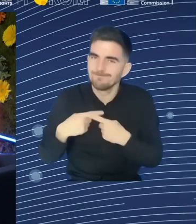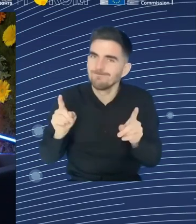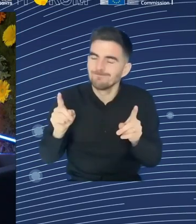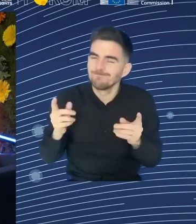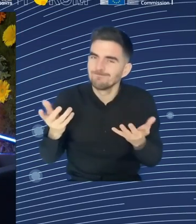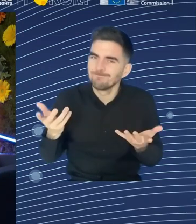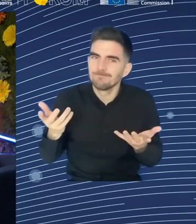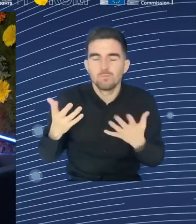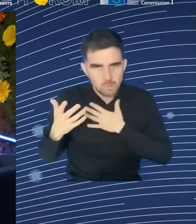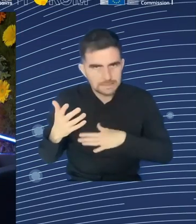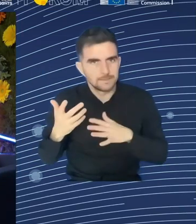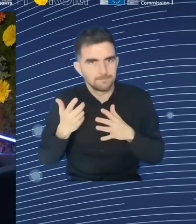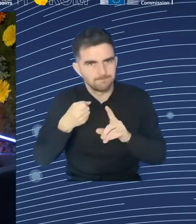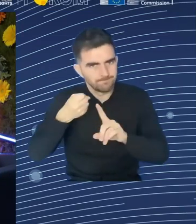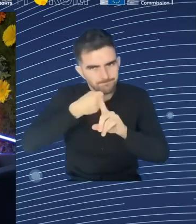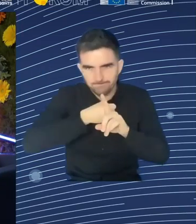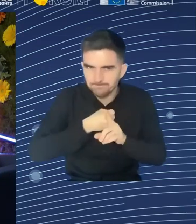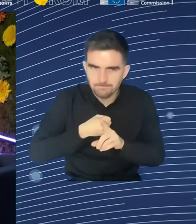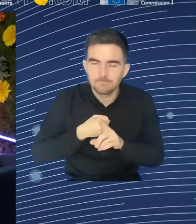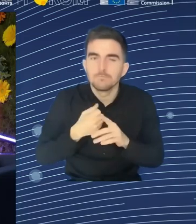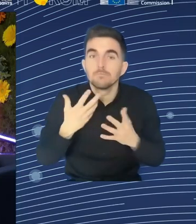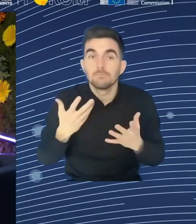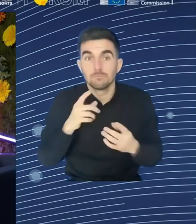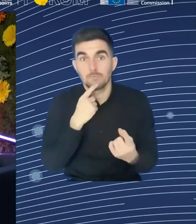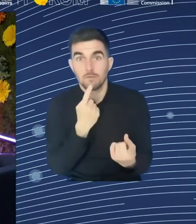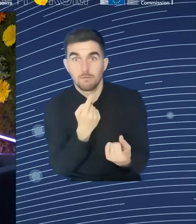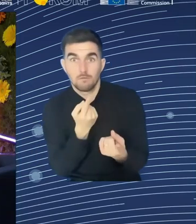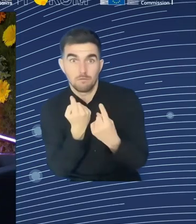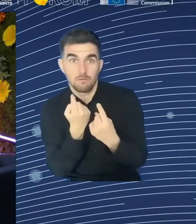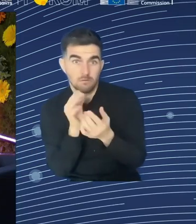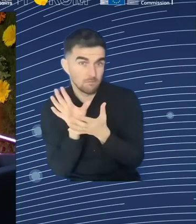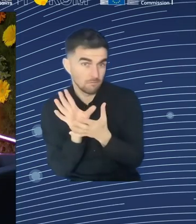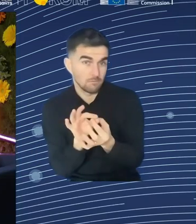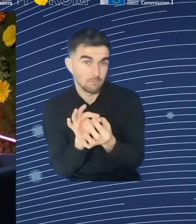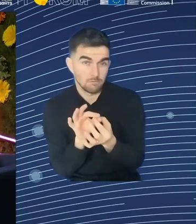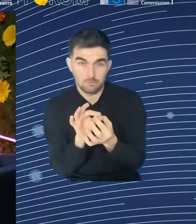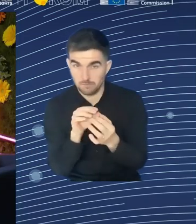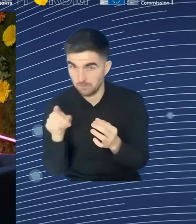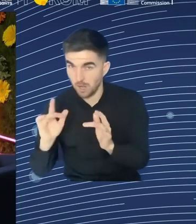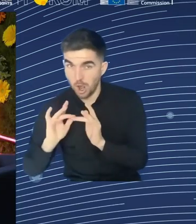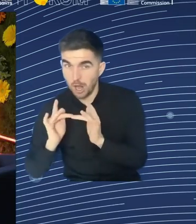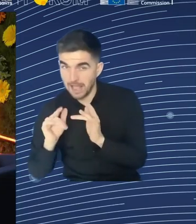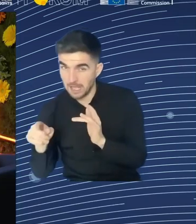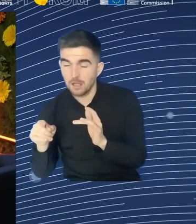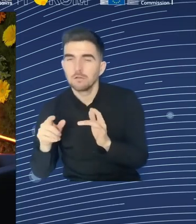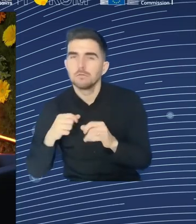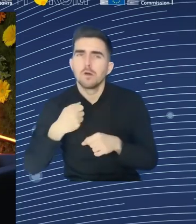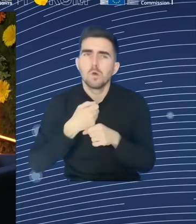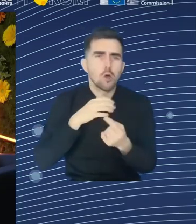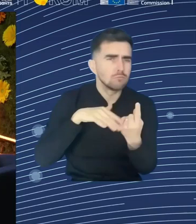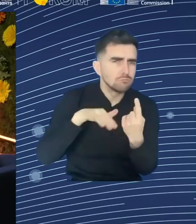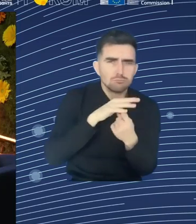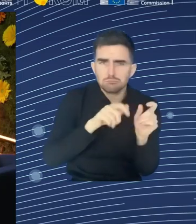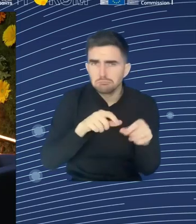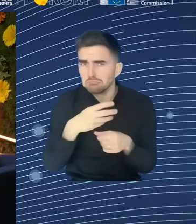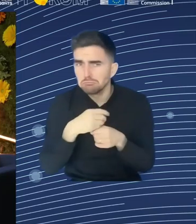thanks for that. Would anybody else like to come in? Yes, Barbara. Yeah, I wanted to comment because there was both a comment